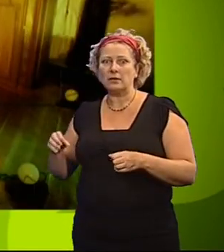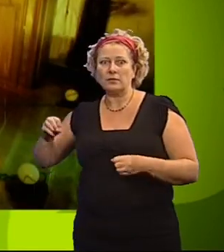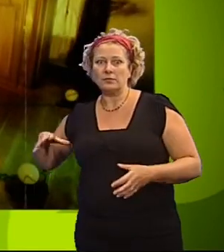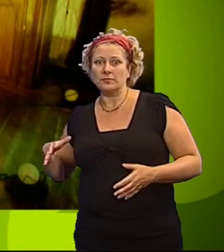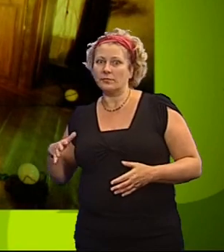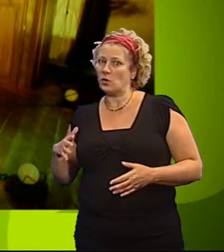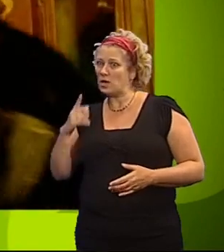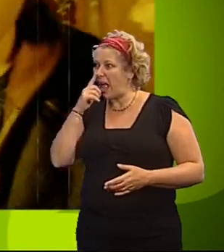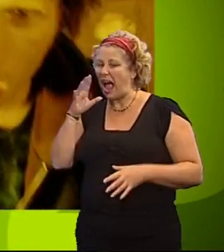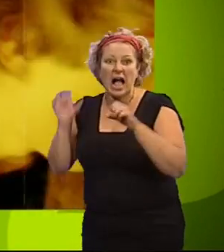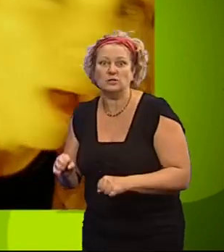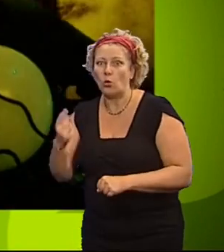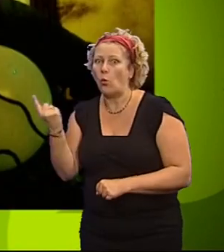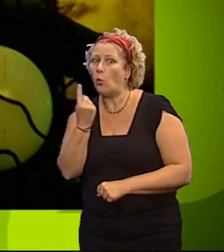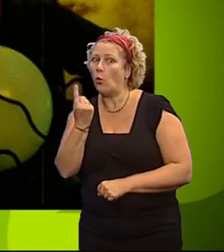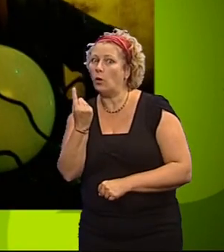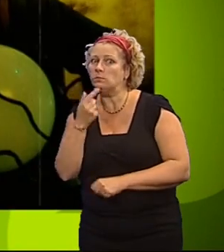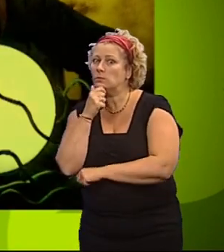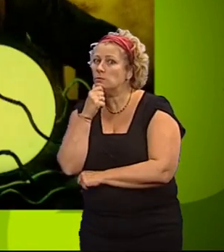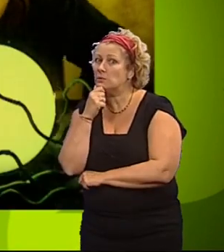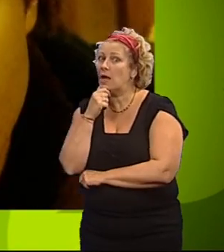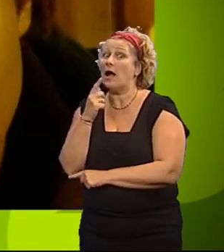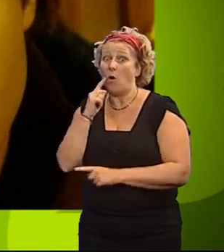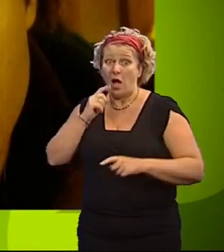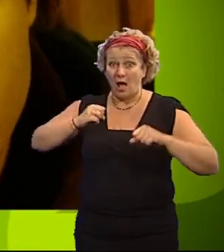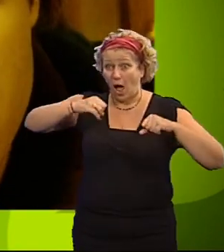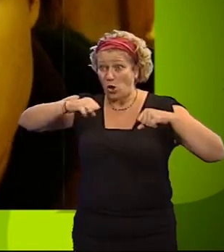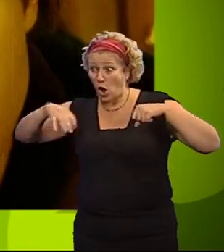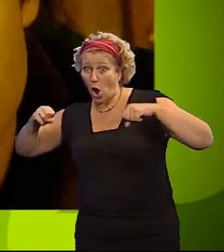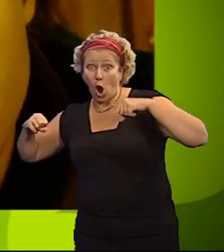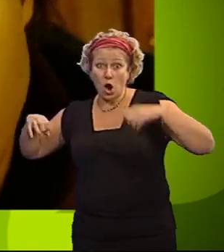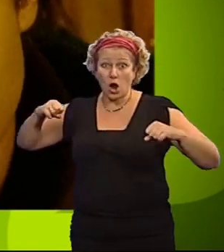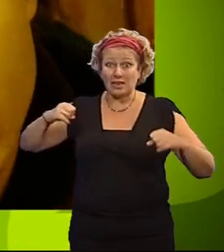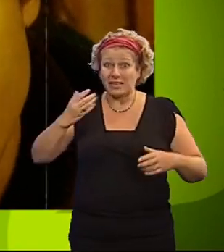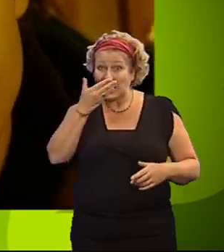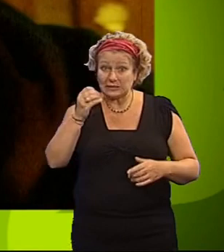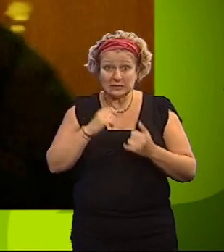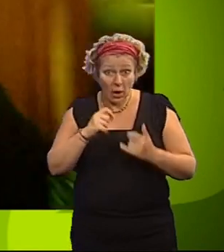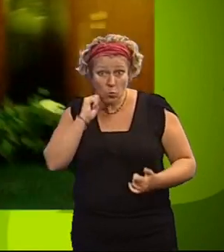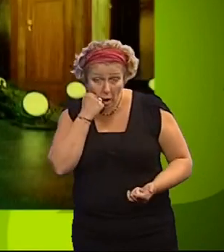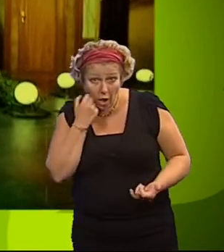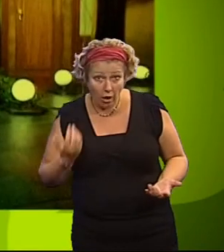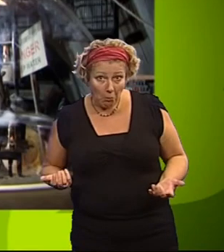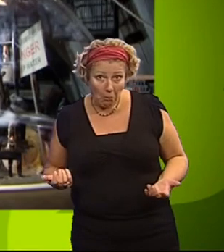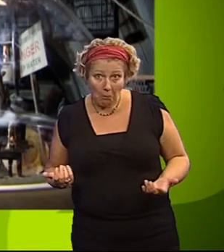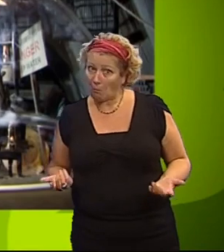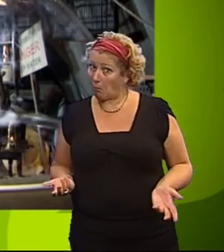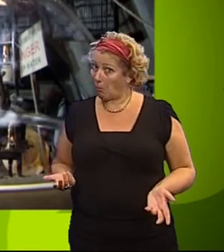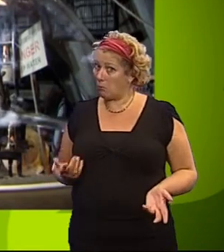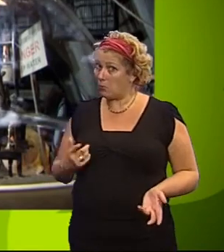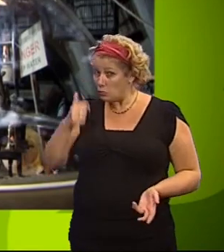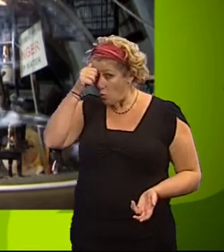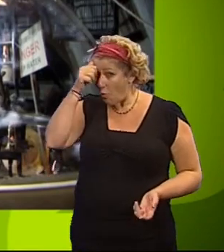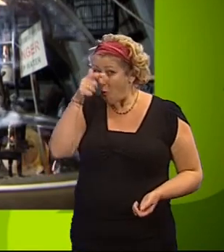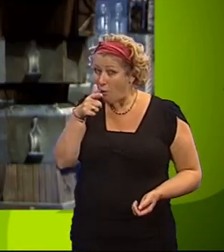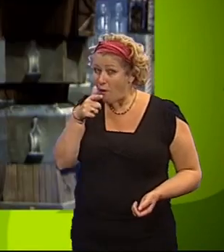catch the saboteur in the act? And will they have all the lights on at the end of 90 seconds? You know the